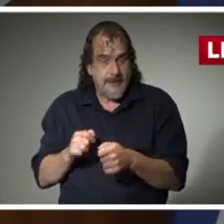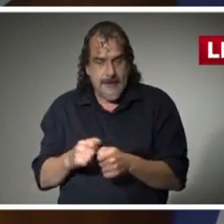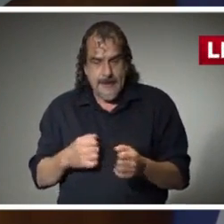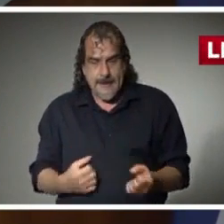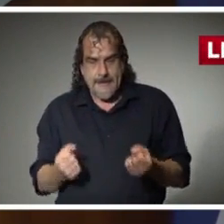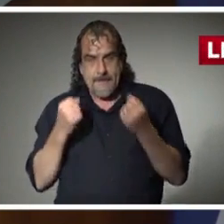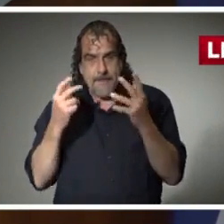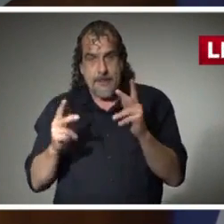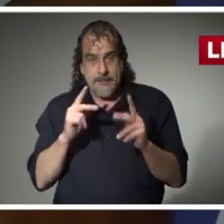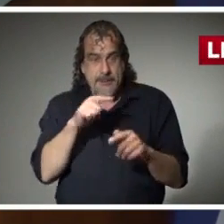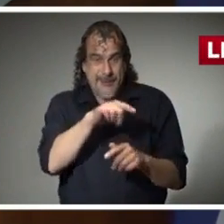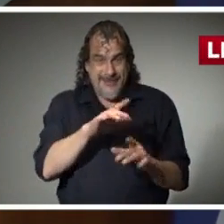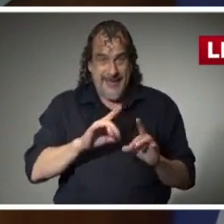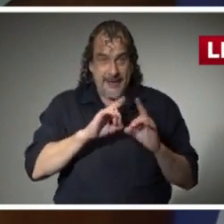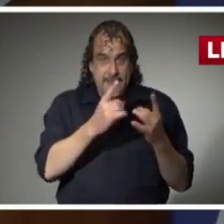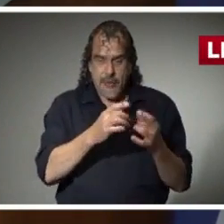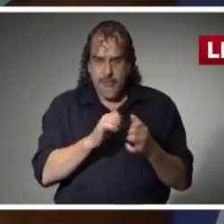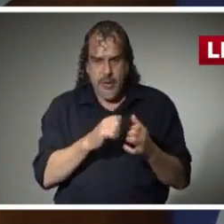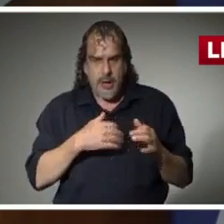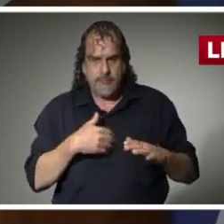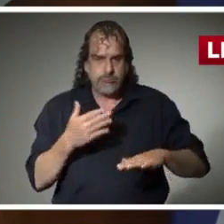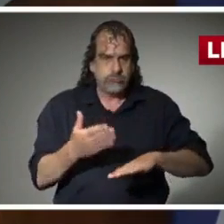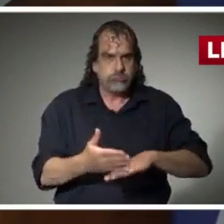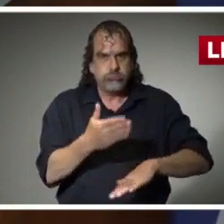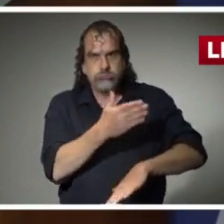people at the department have stepped up.